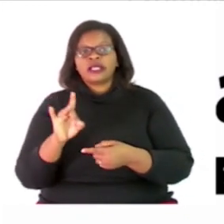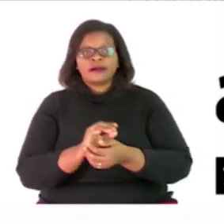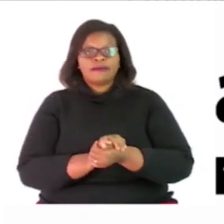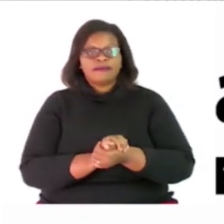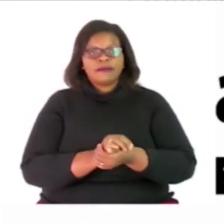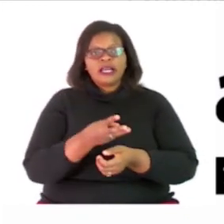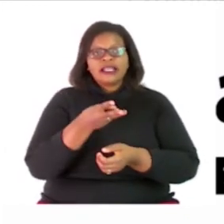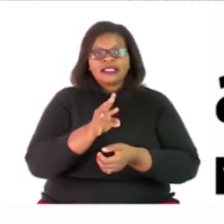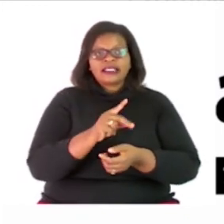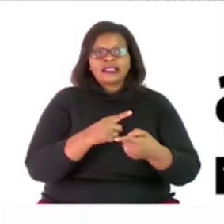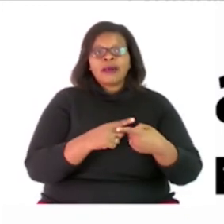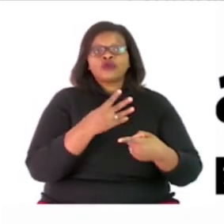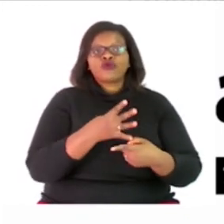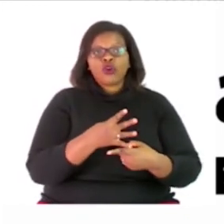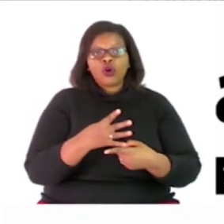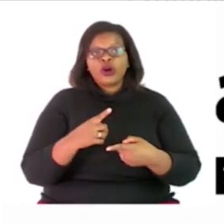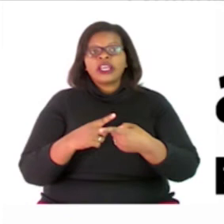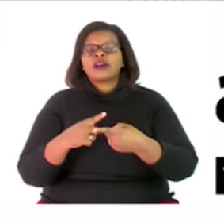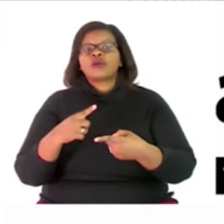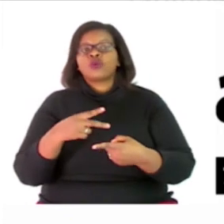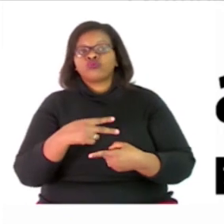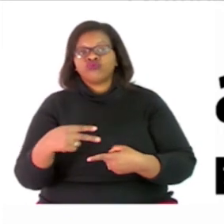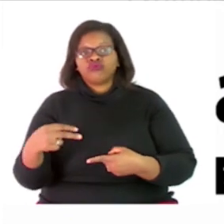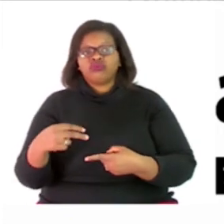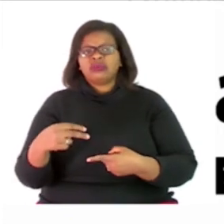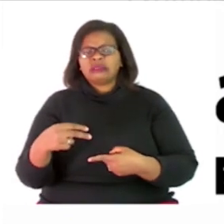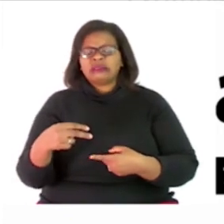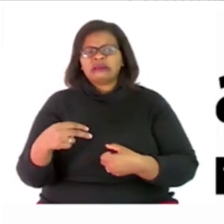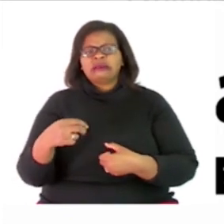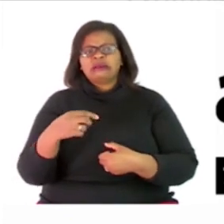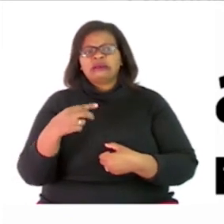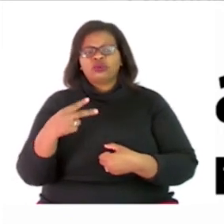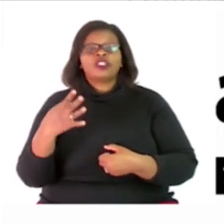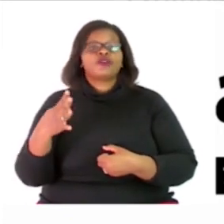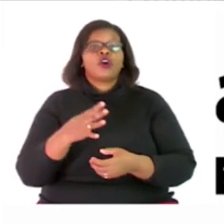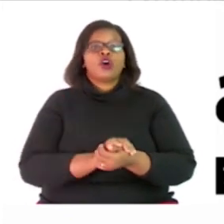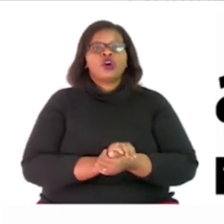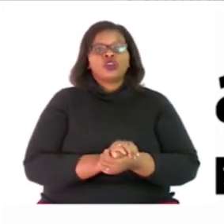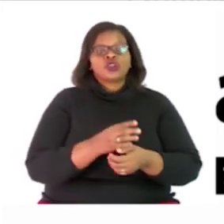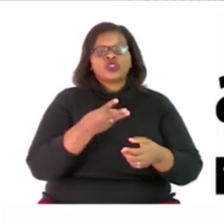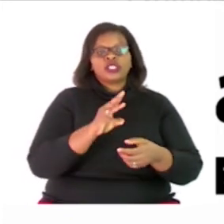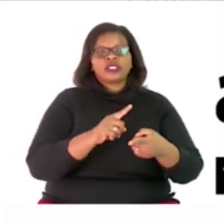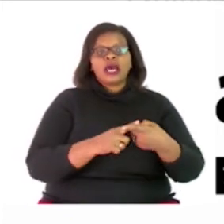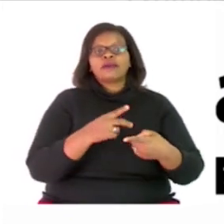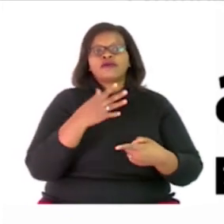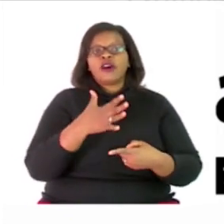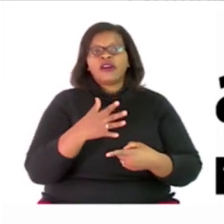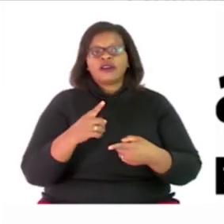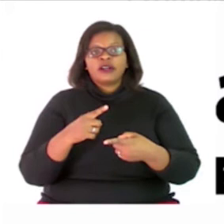6 times 4 equals 24 and 6 times 5 equals 30